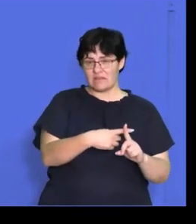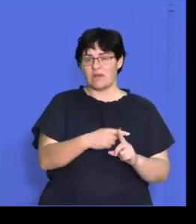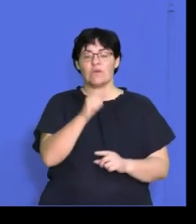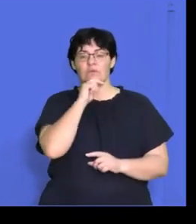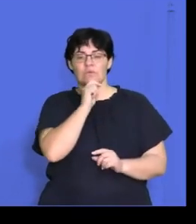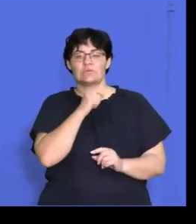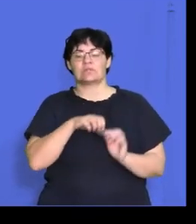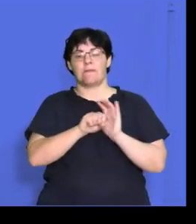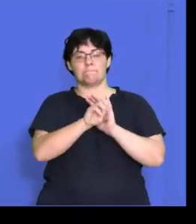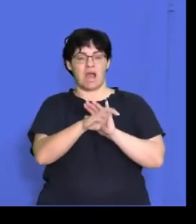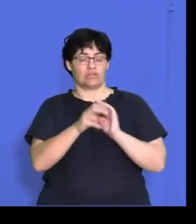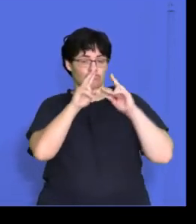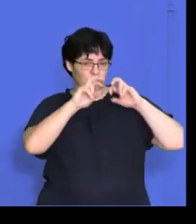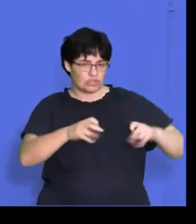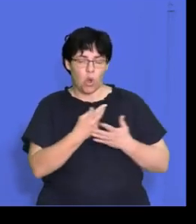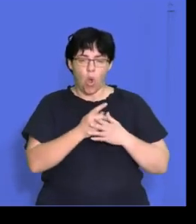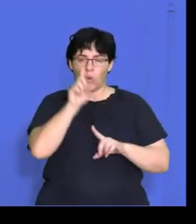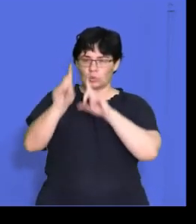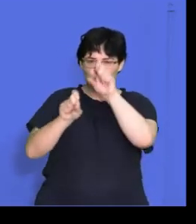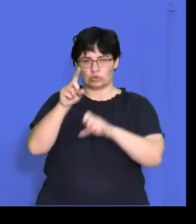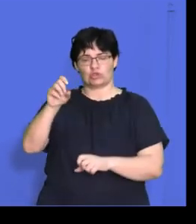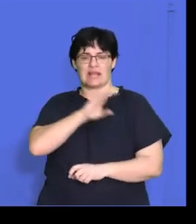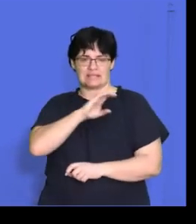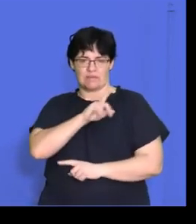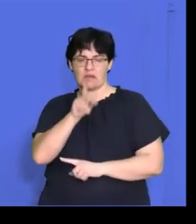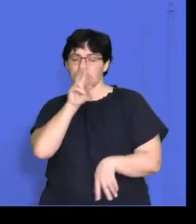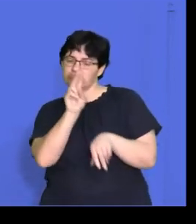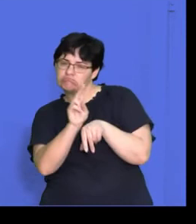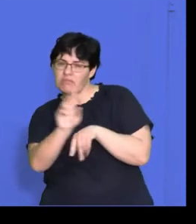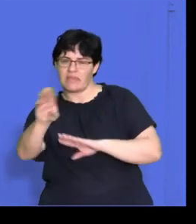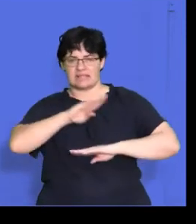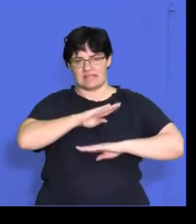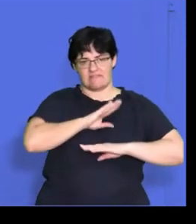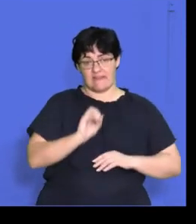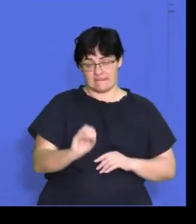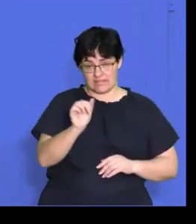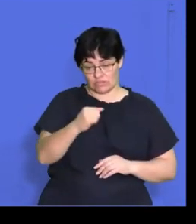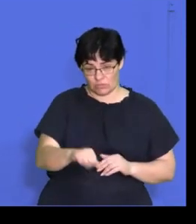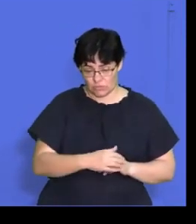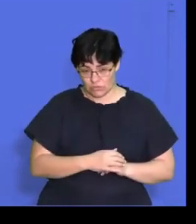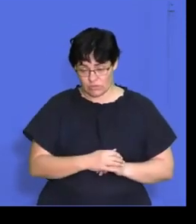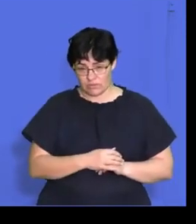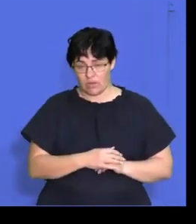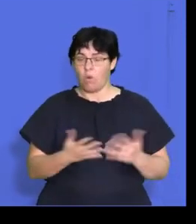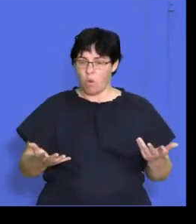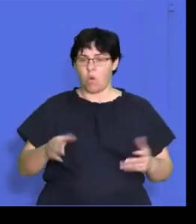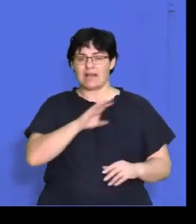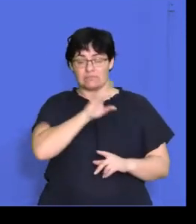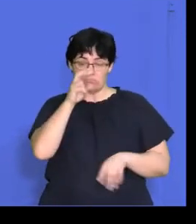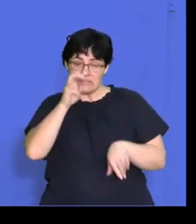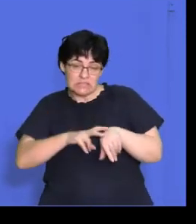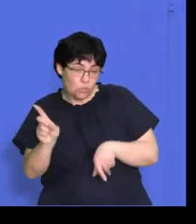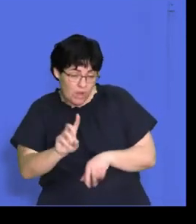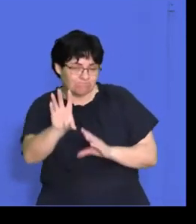market research or customer surveys to measure or monitor customer satisfaction or customers needs